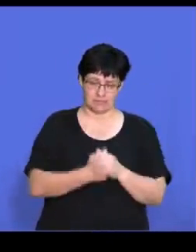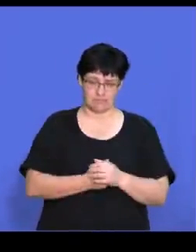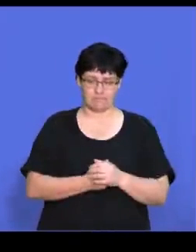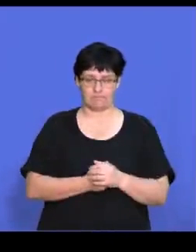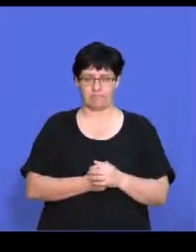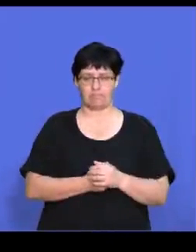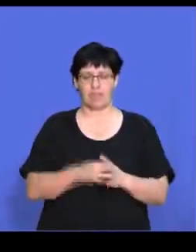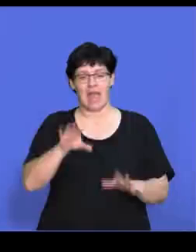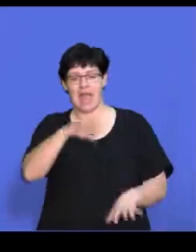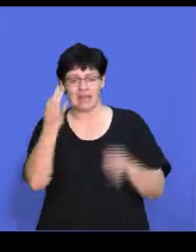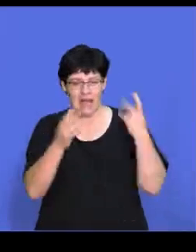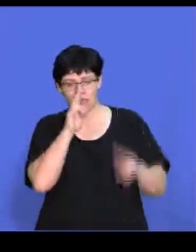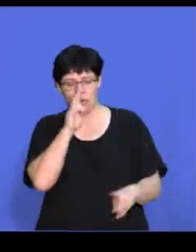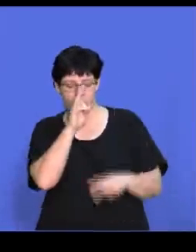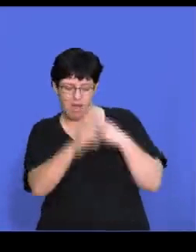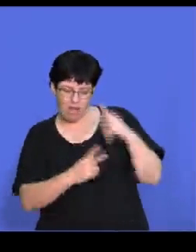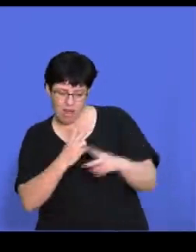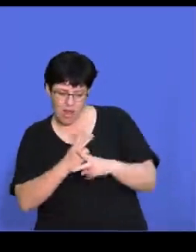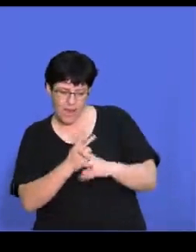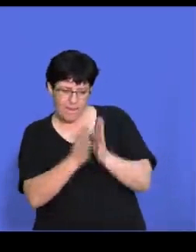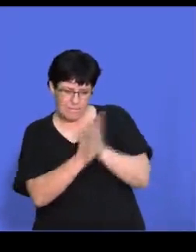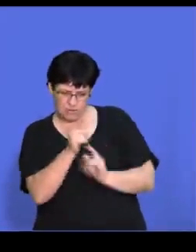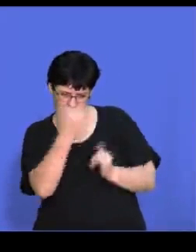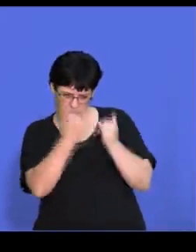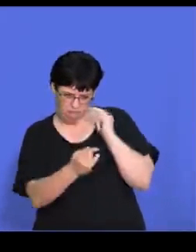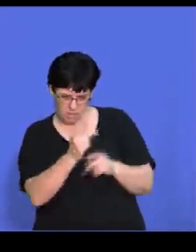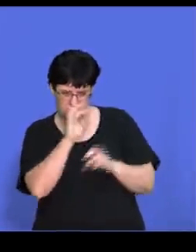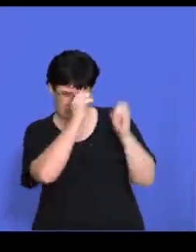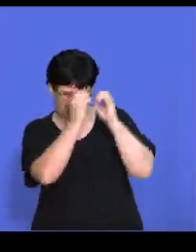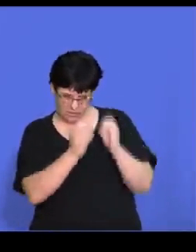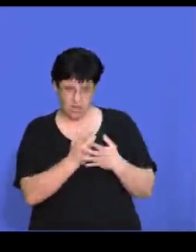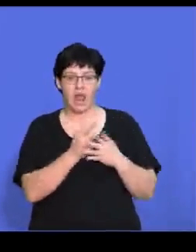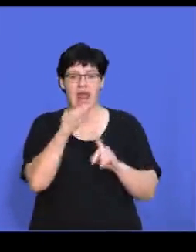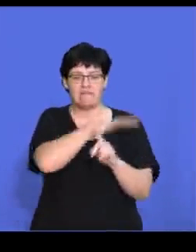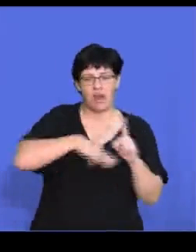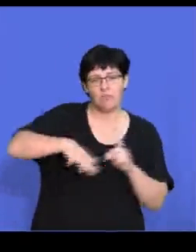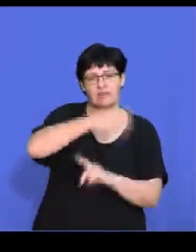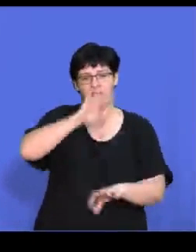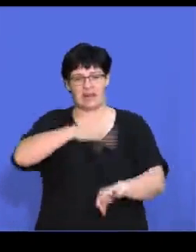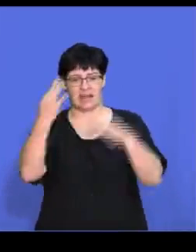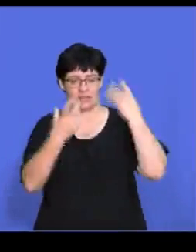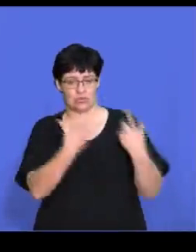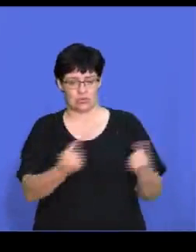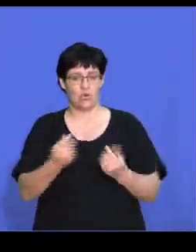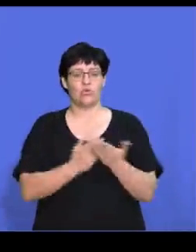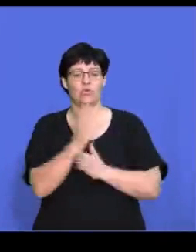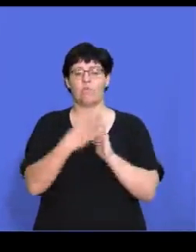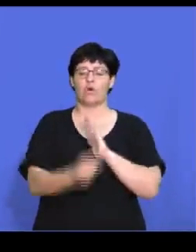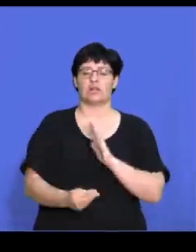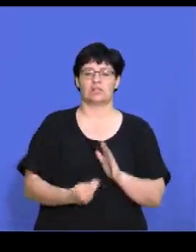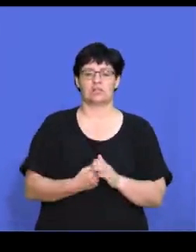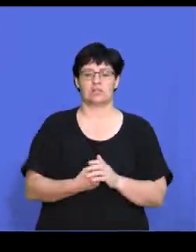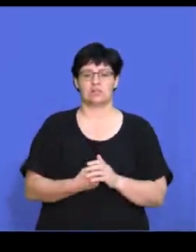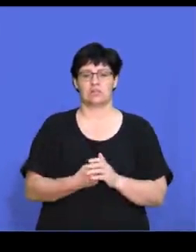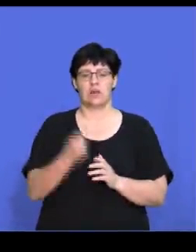Analyze or reexamine the mission statement. And then conduct environmental analysis using models such as as